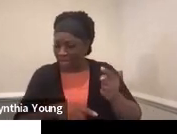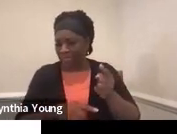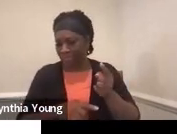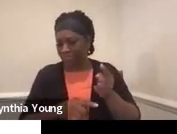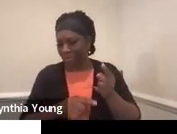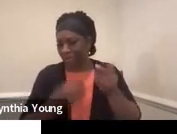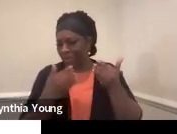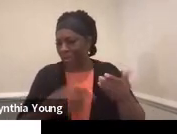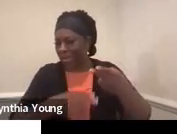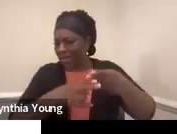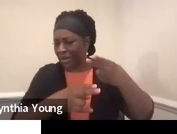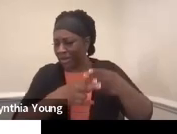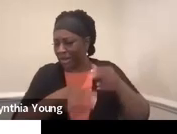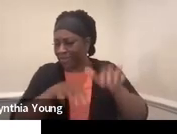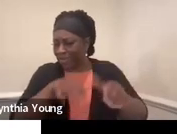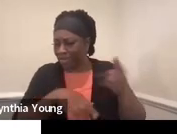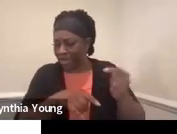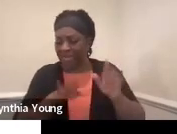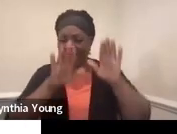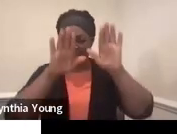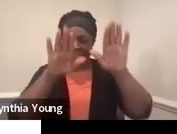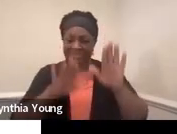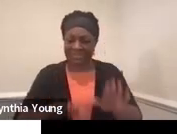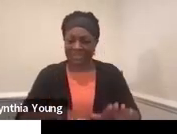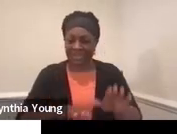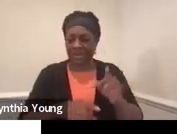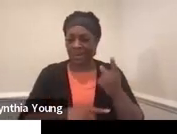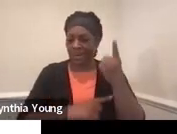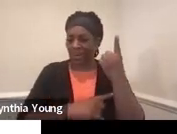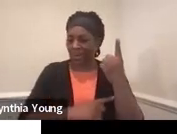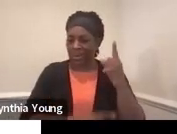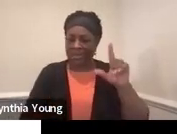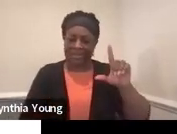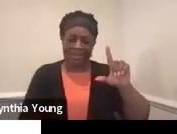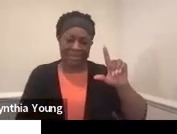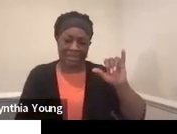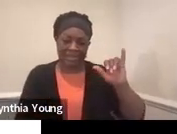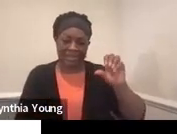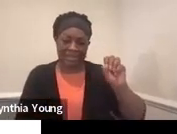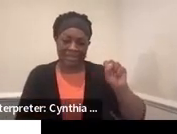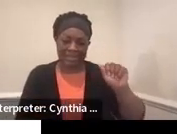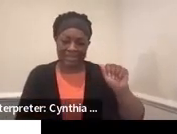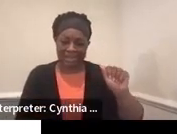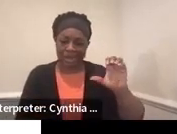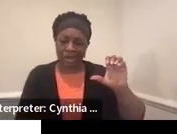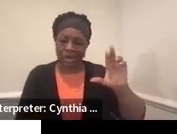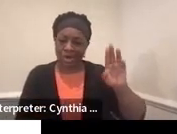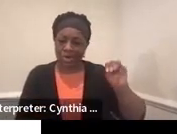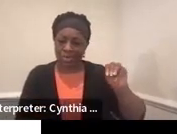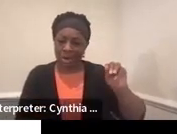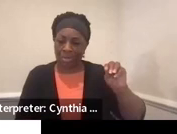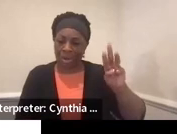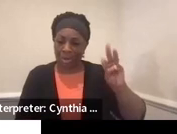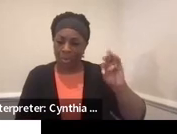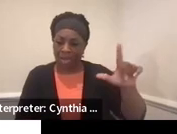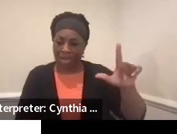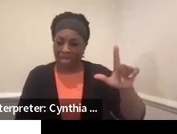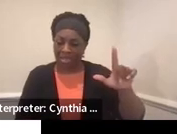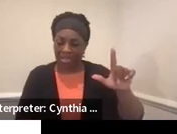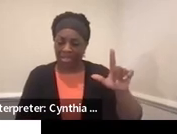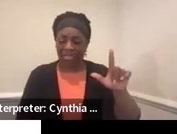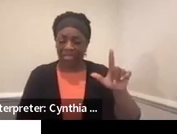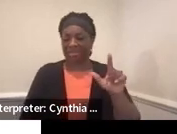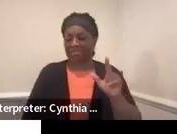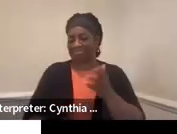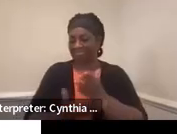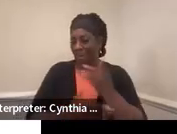So, oh, excellent. We're down to one Lisa Cromwell. Thank you very much. We appreciate that. All